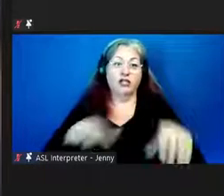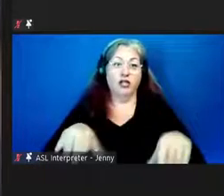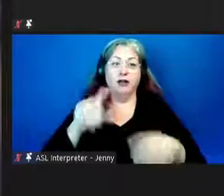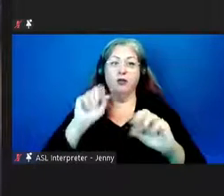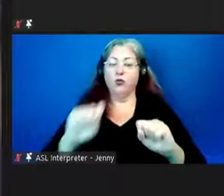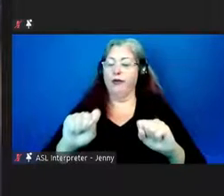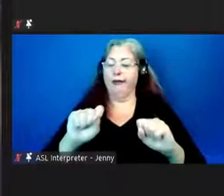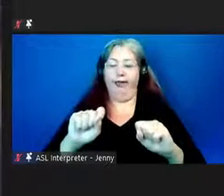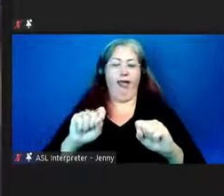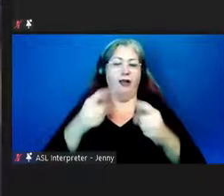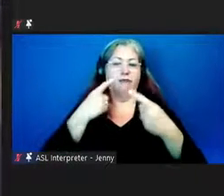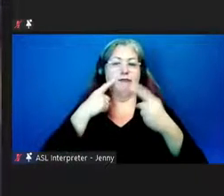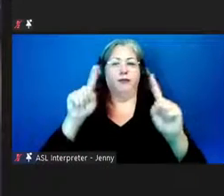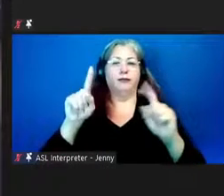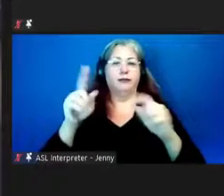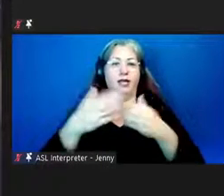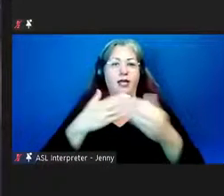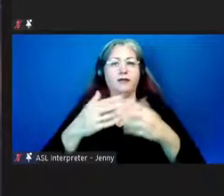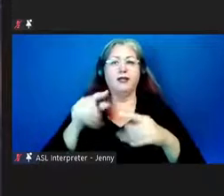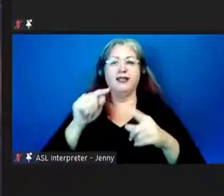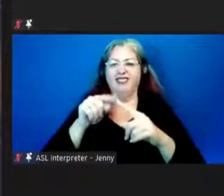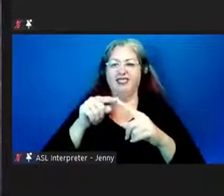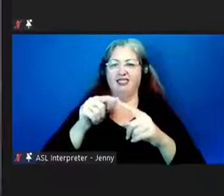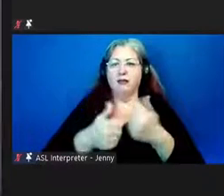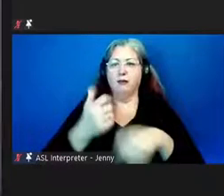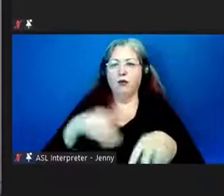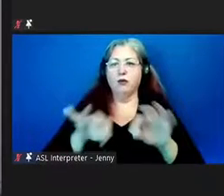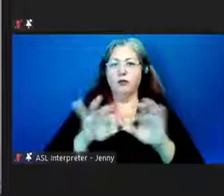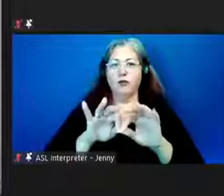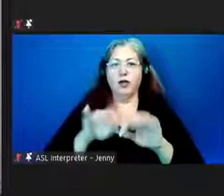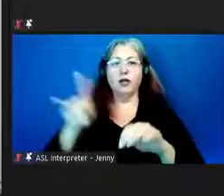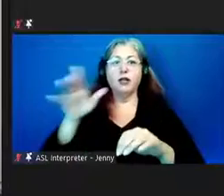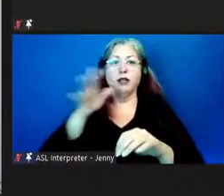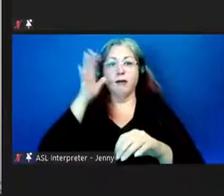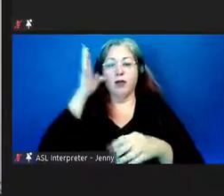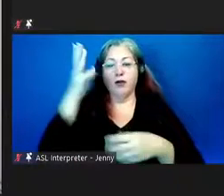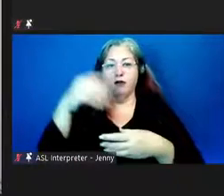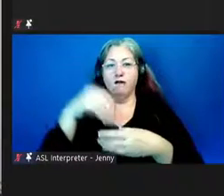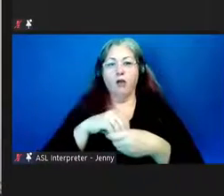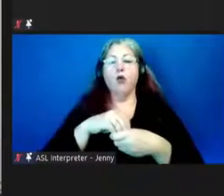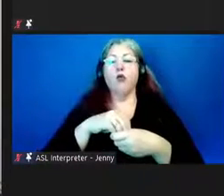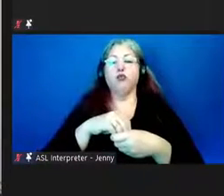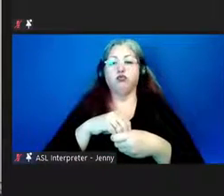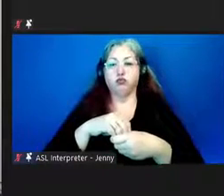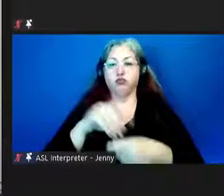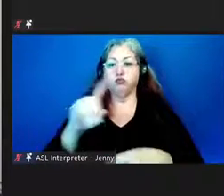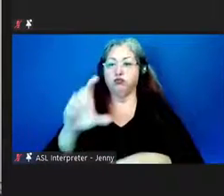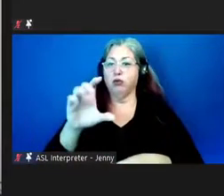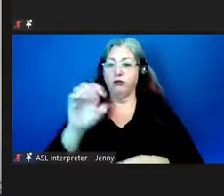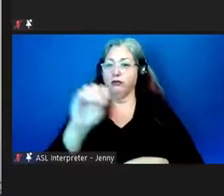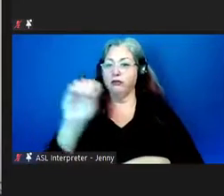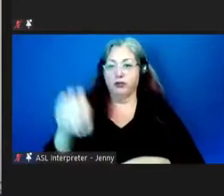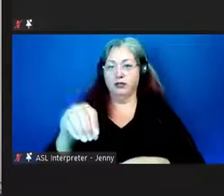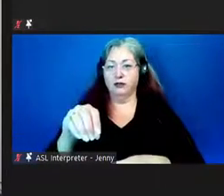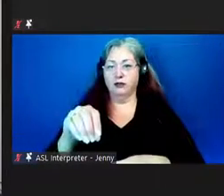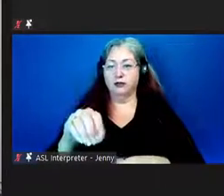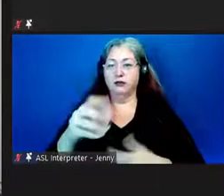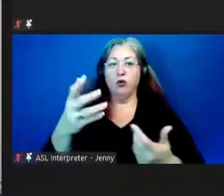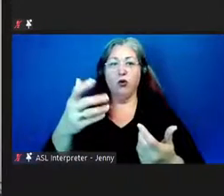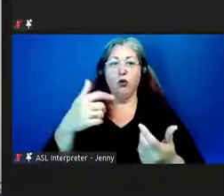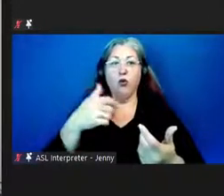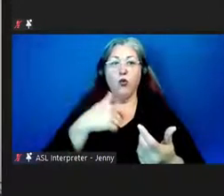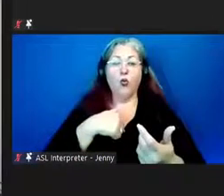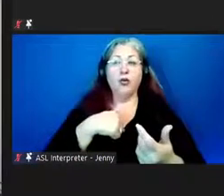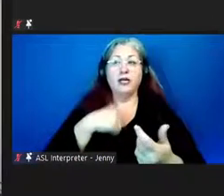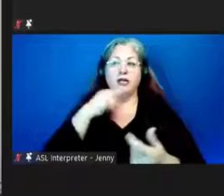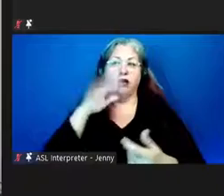anything. And that's the important thing. Parent involvement was like at 100 percent. So we didn't have to say,